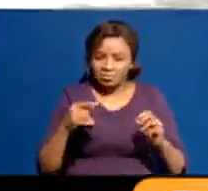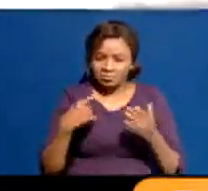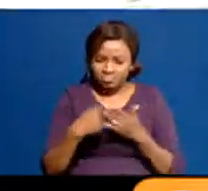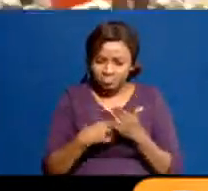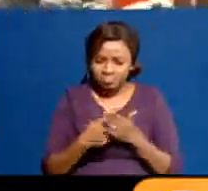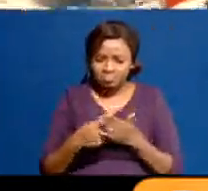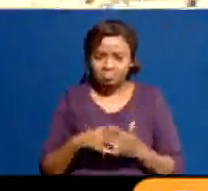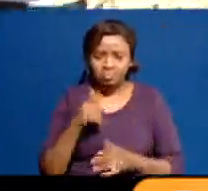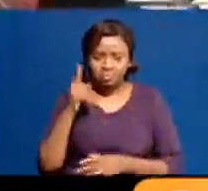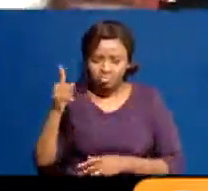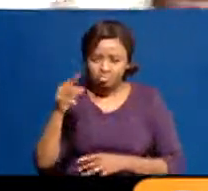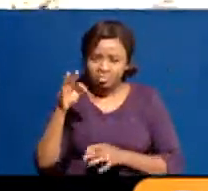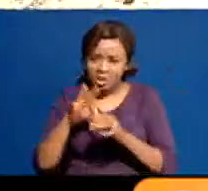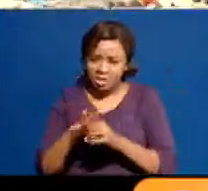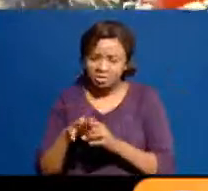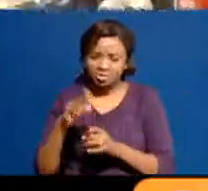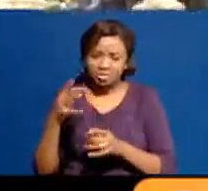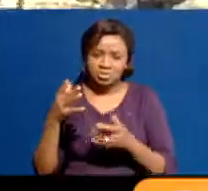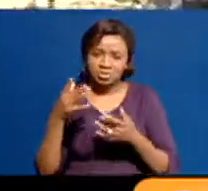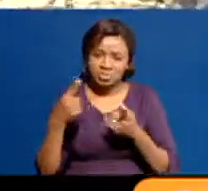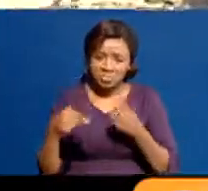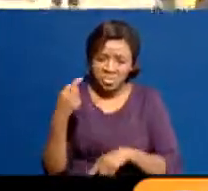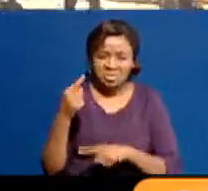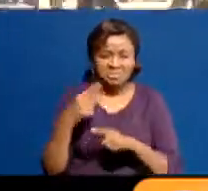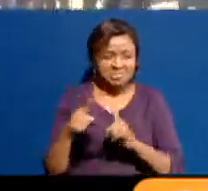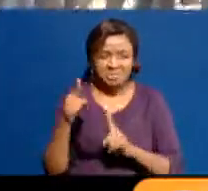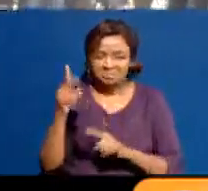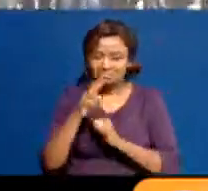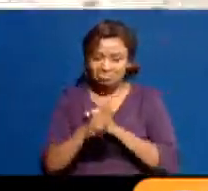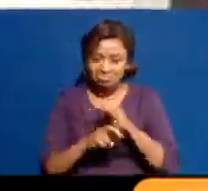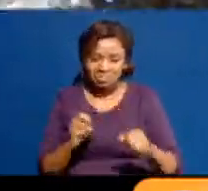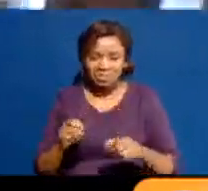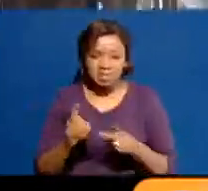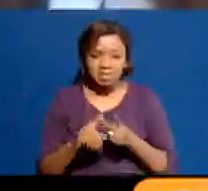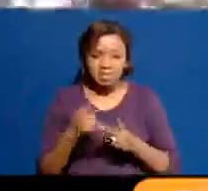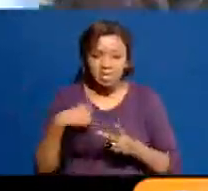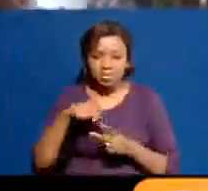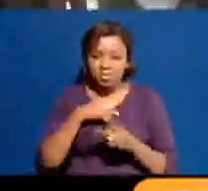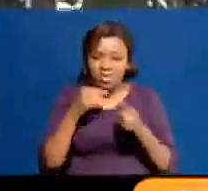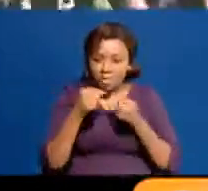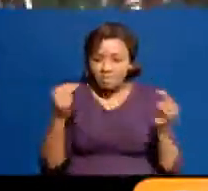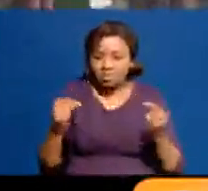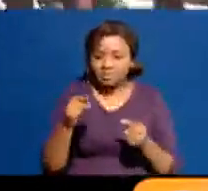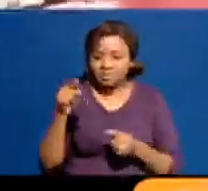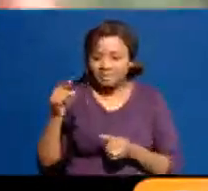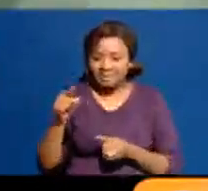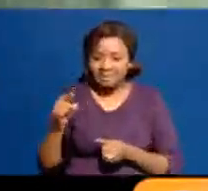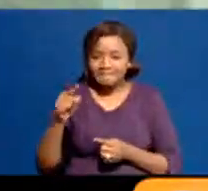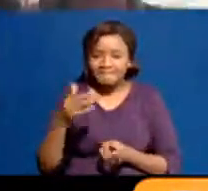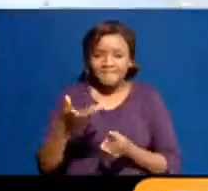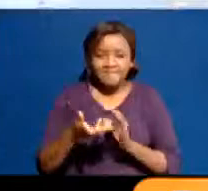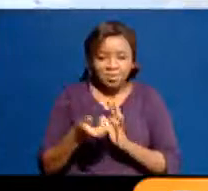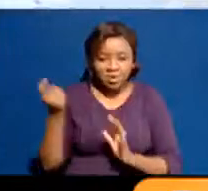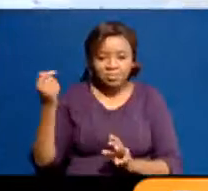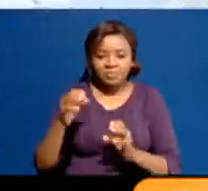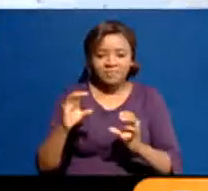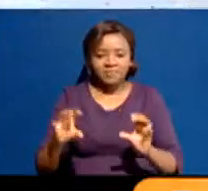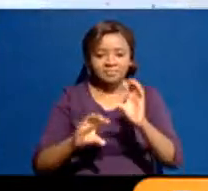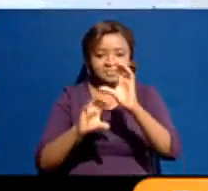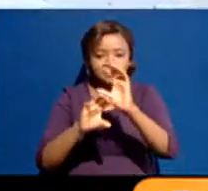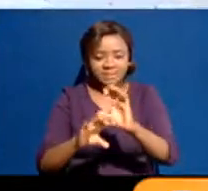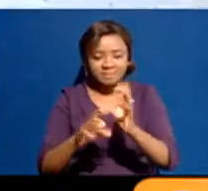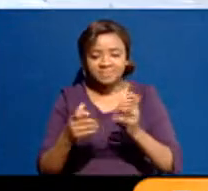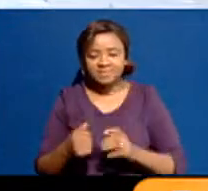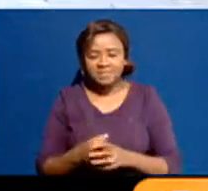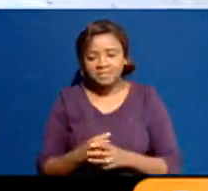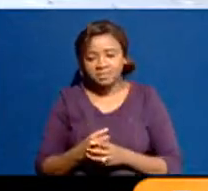discuss. You're contesting the withdrawal or suspension of the subsidies. Let us sit down and discuss the